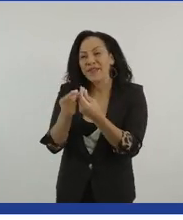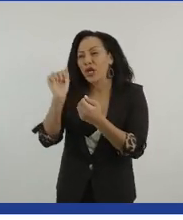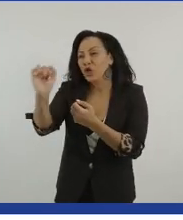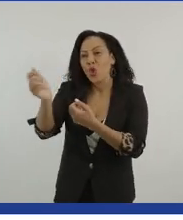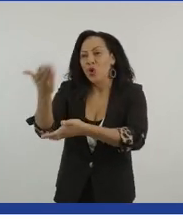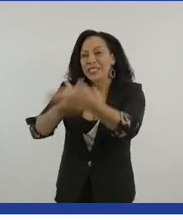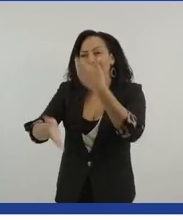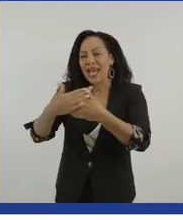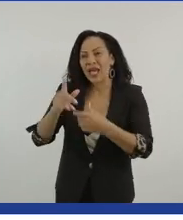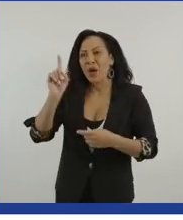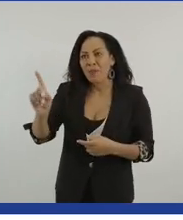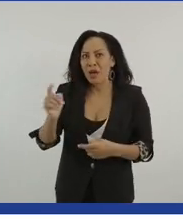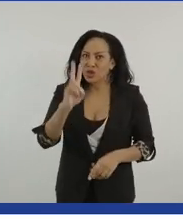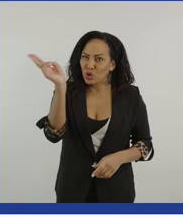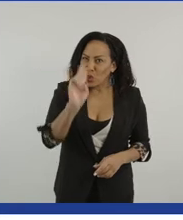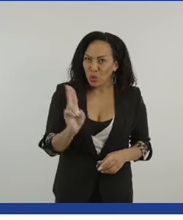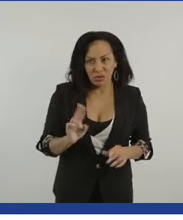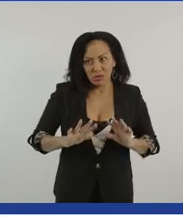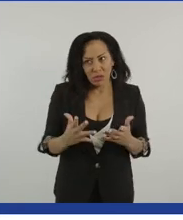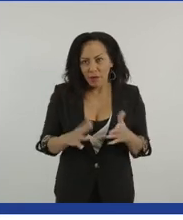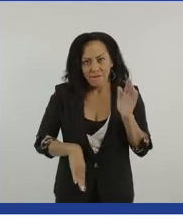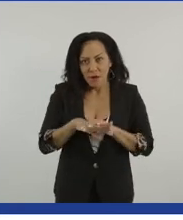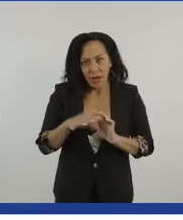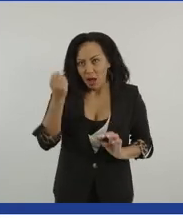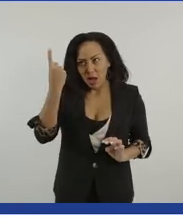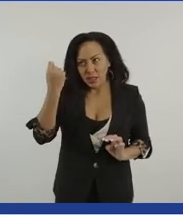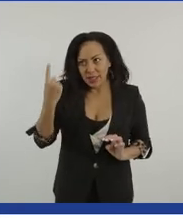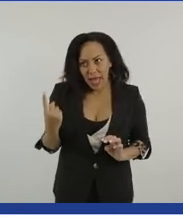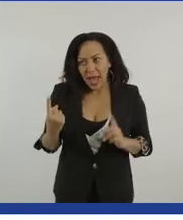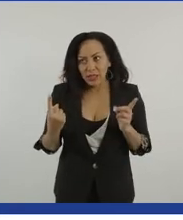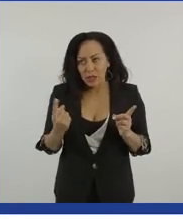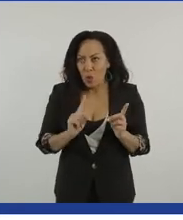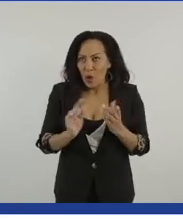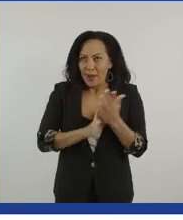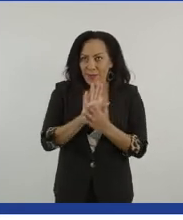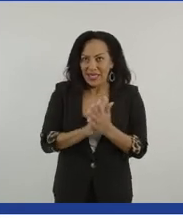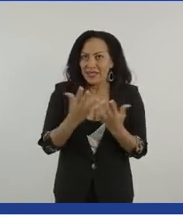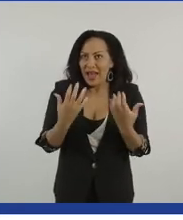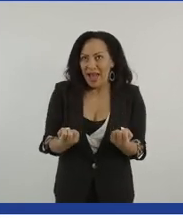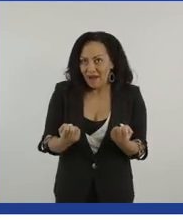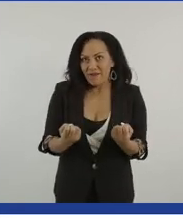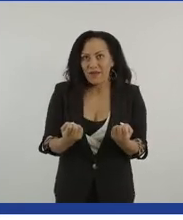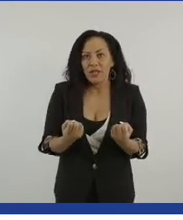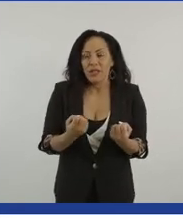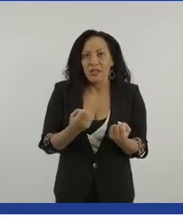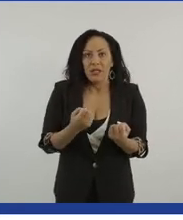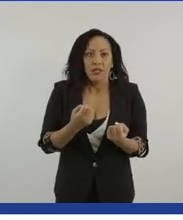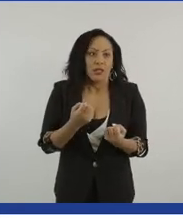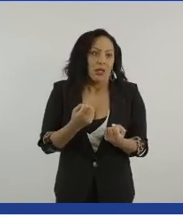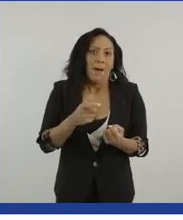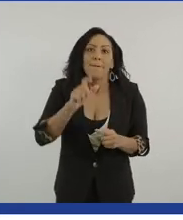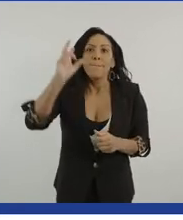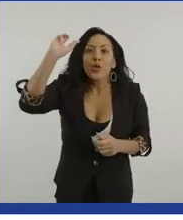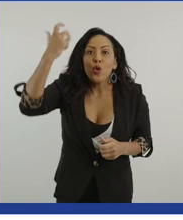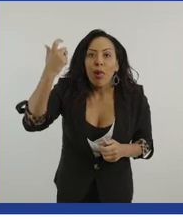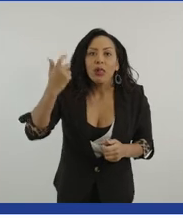schools to fully understand the implications of having a disabled person with it or of any description within the school.